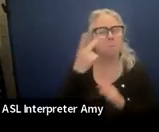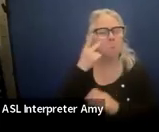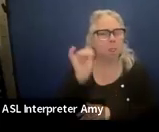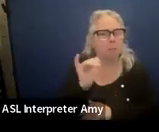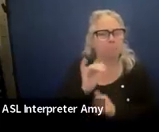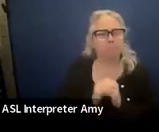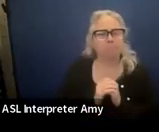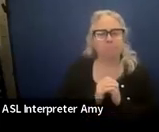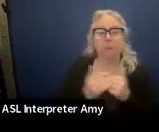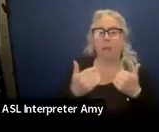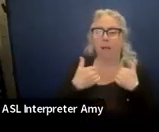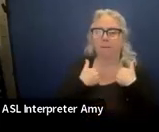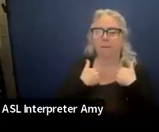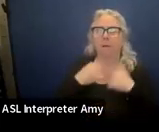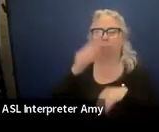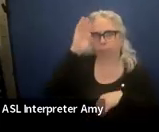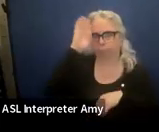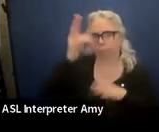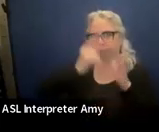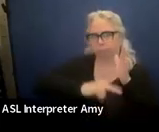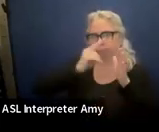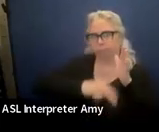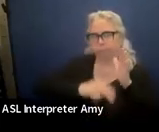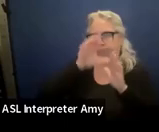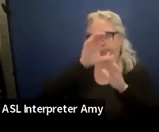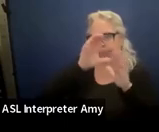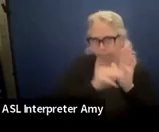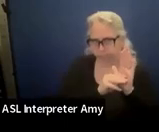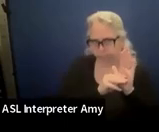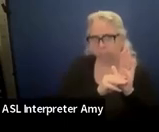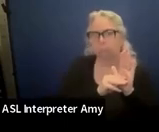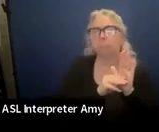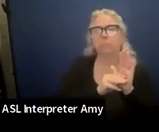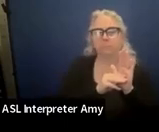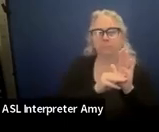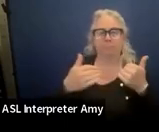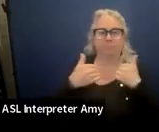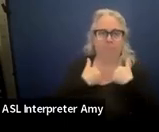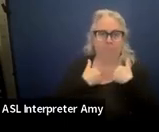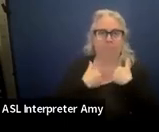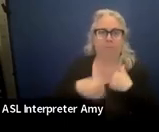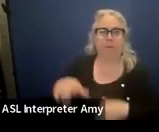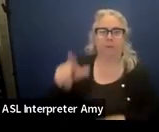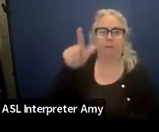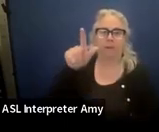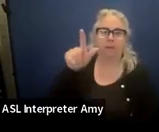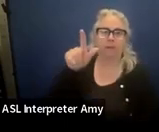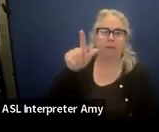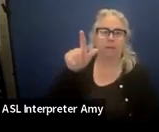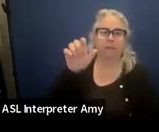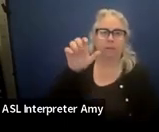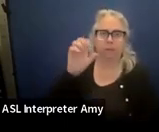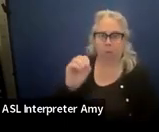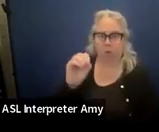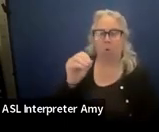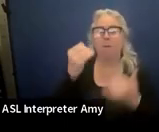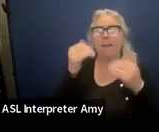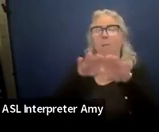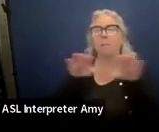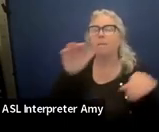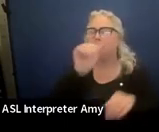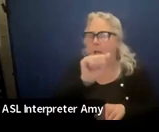So we have our pretend reading curriculum, right? And we have Leo. So Leo is at level A